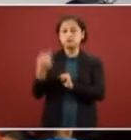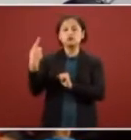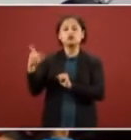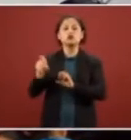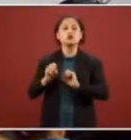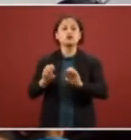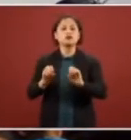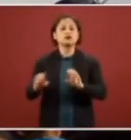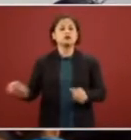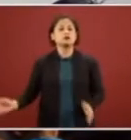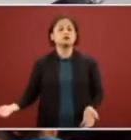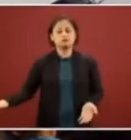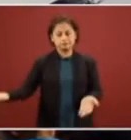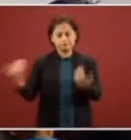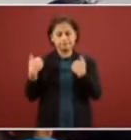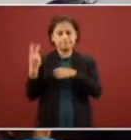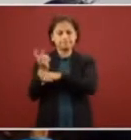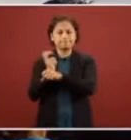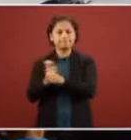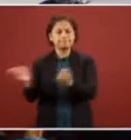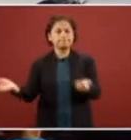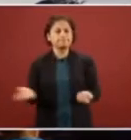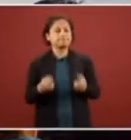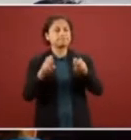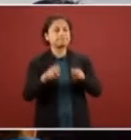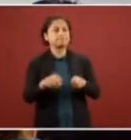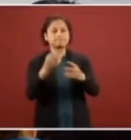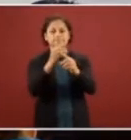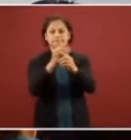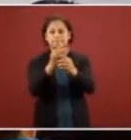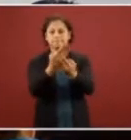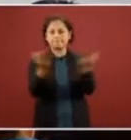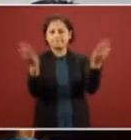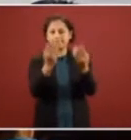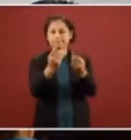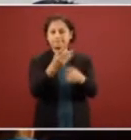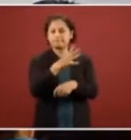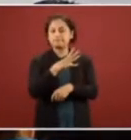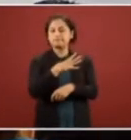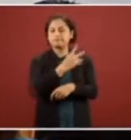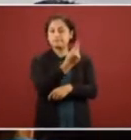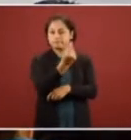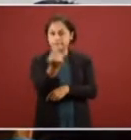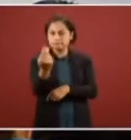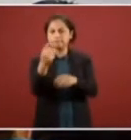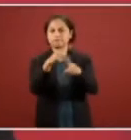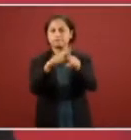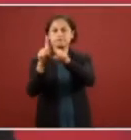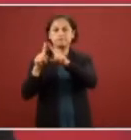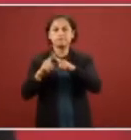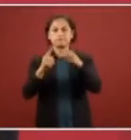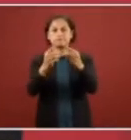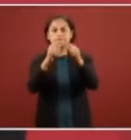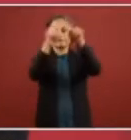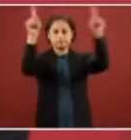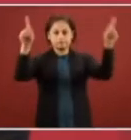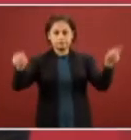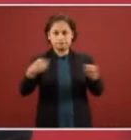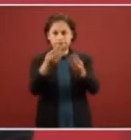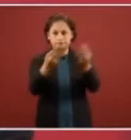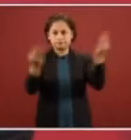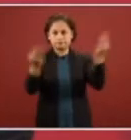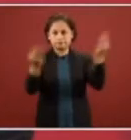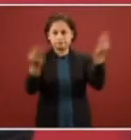of operations and he had monitors and they would come out of there from the center